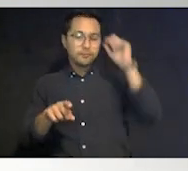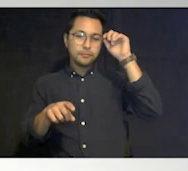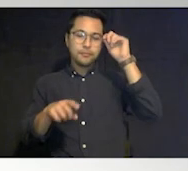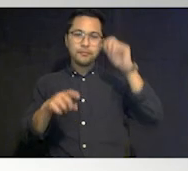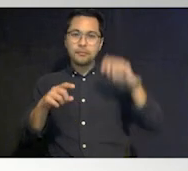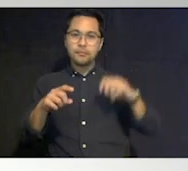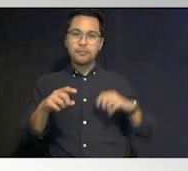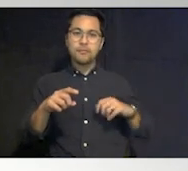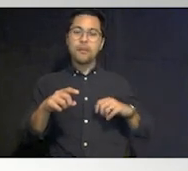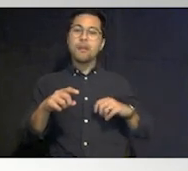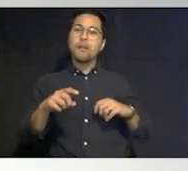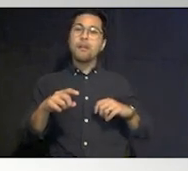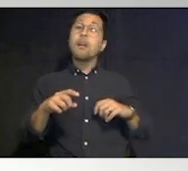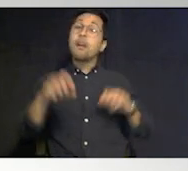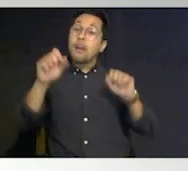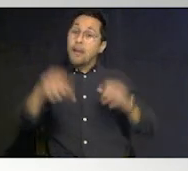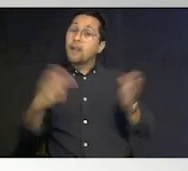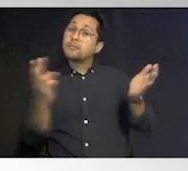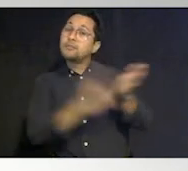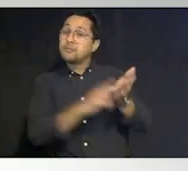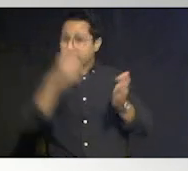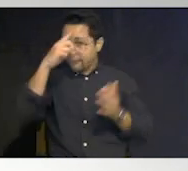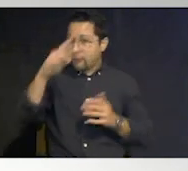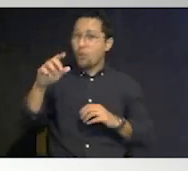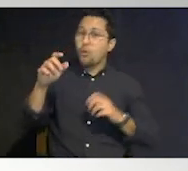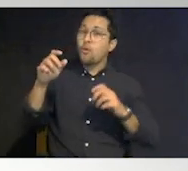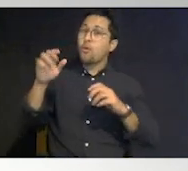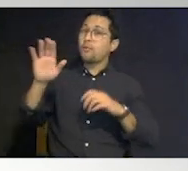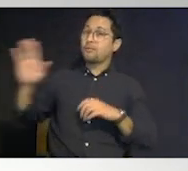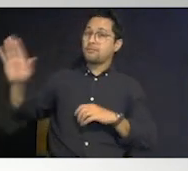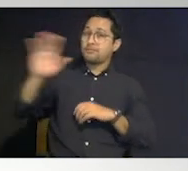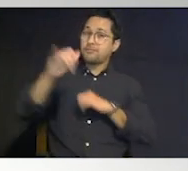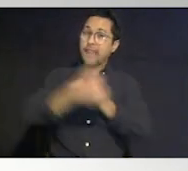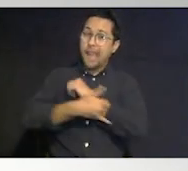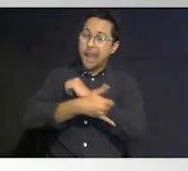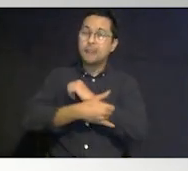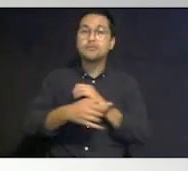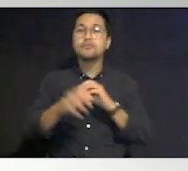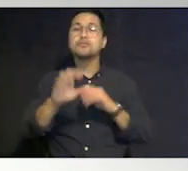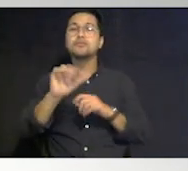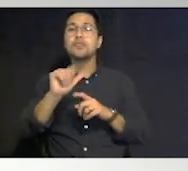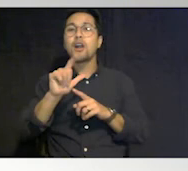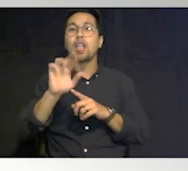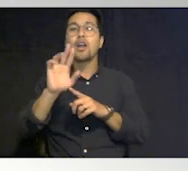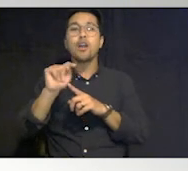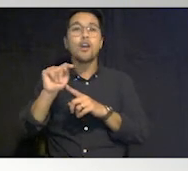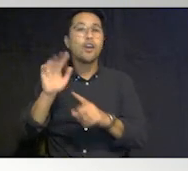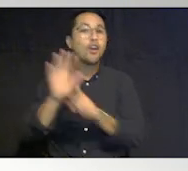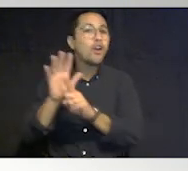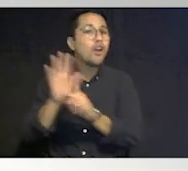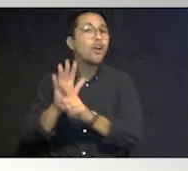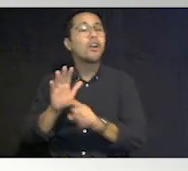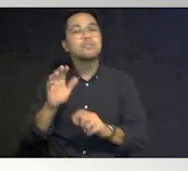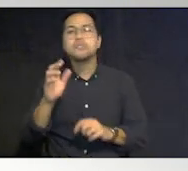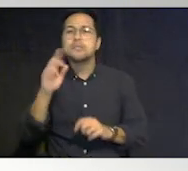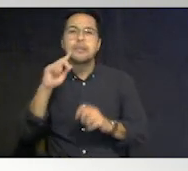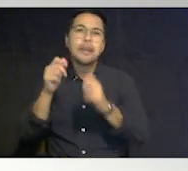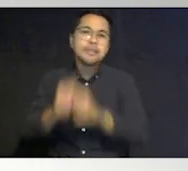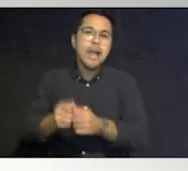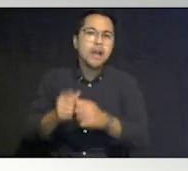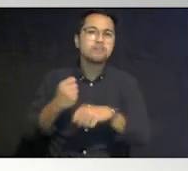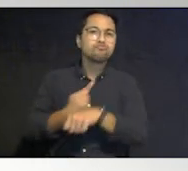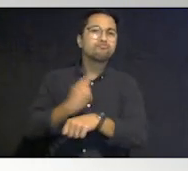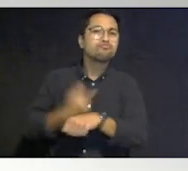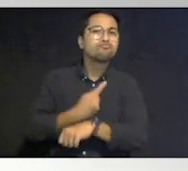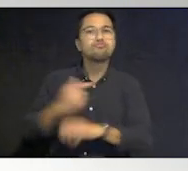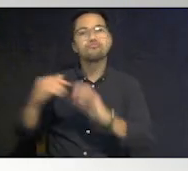with a lot of counties is sign up for their alerts and you you'll get text messages or emails when they have something that's going on and it could just be that